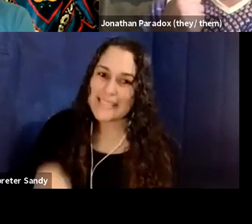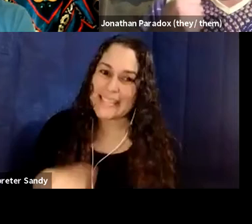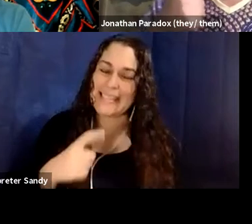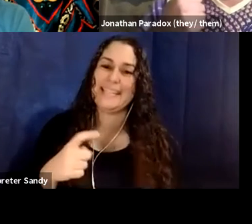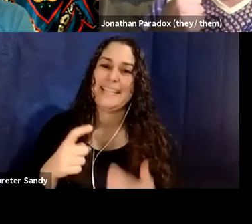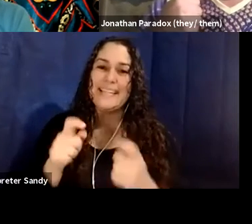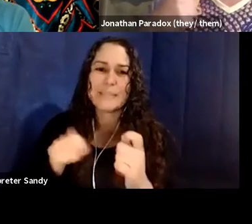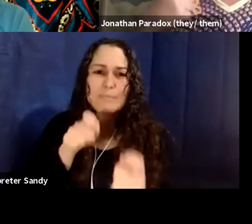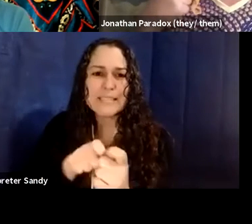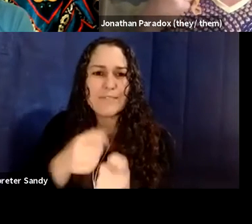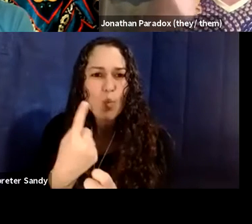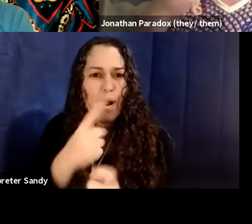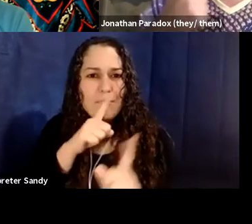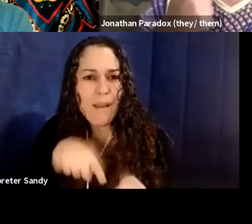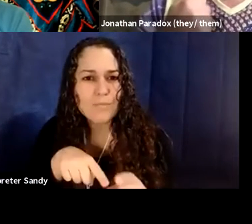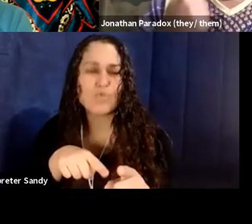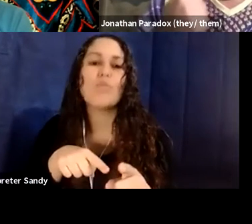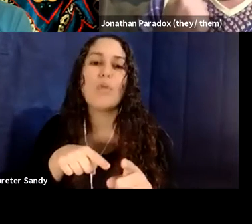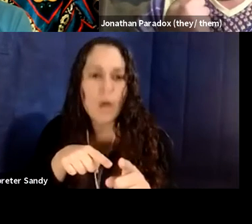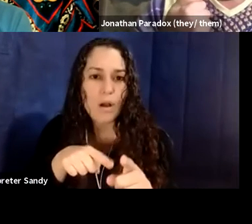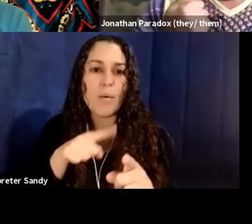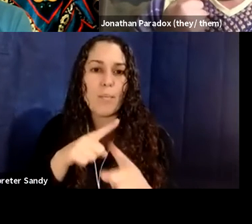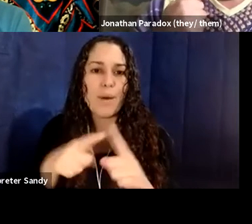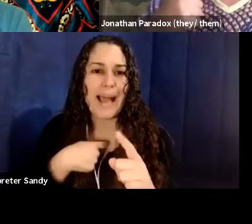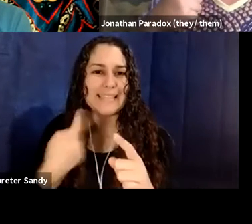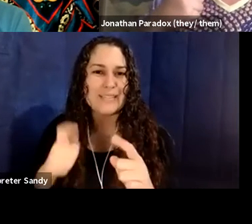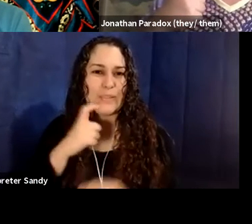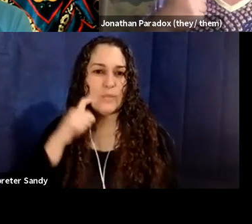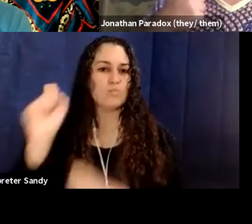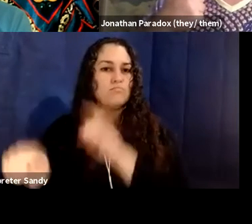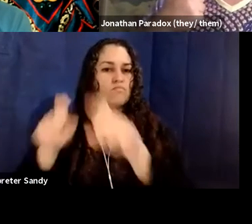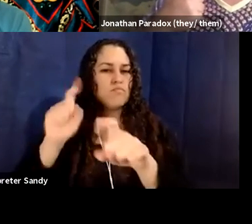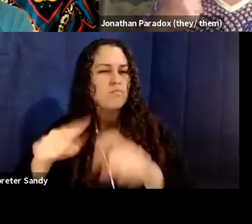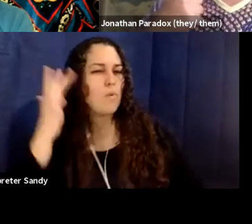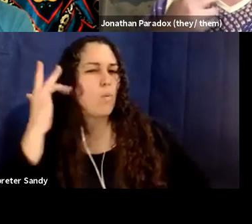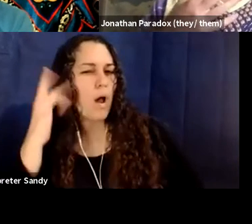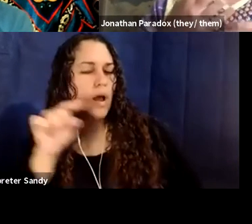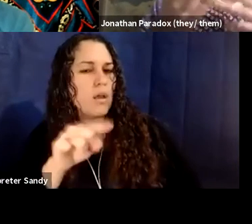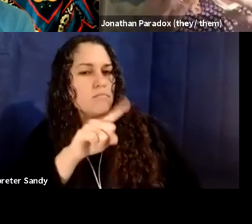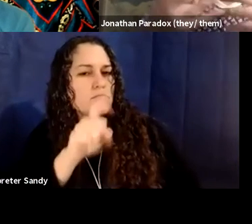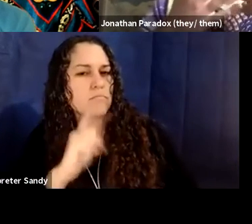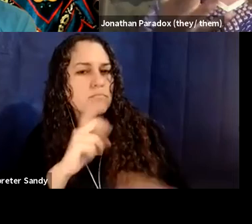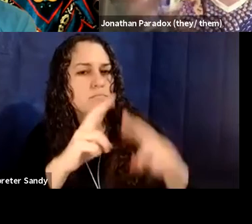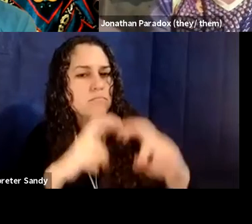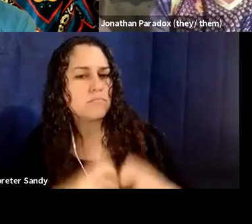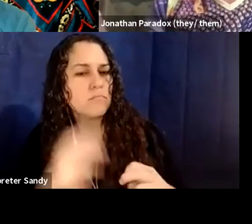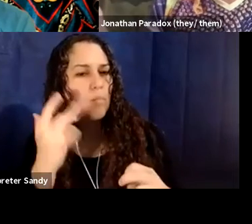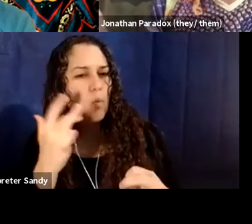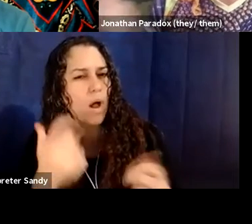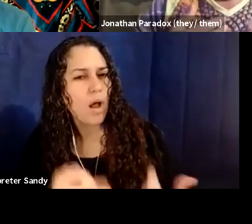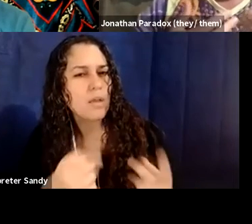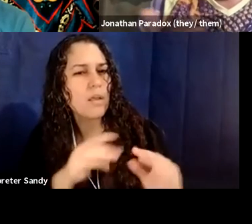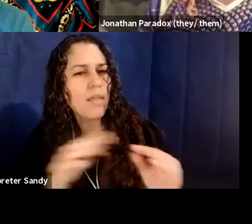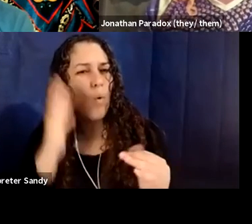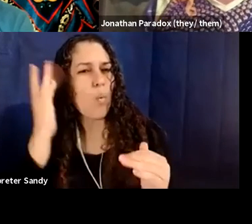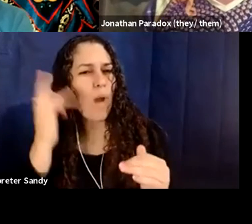answer. Um, but what I do need is to question things. Uh, and so, you know, how, how is it that